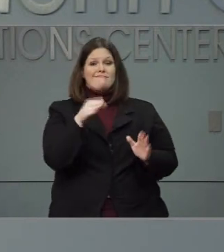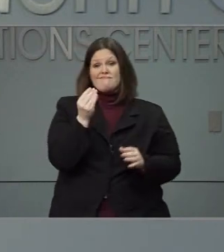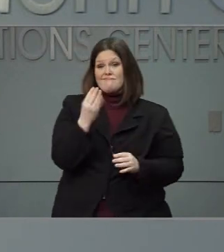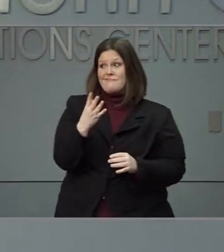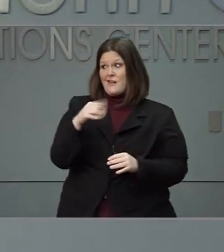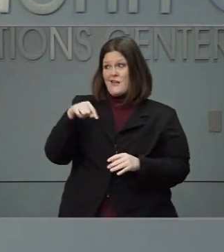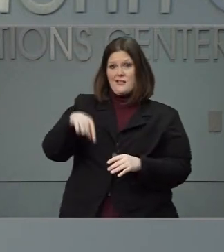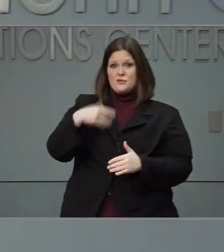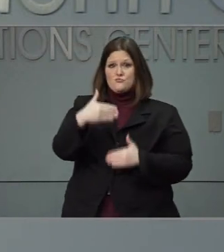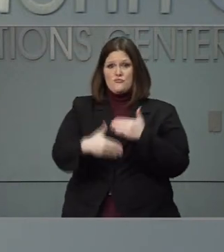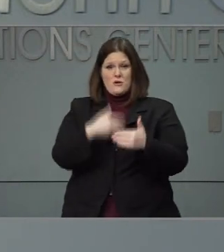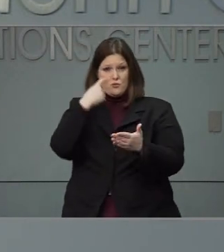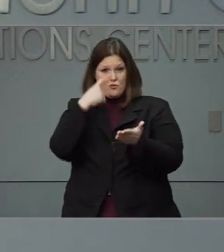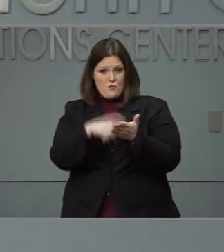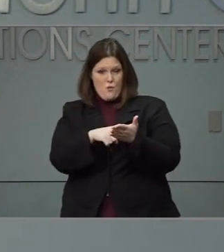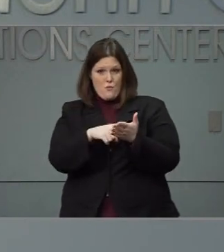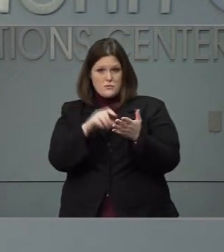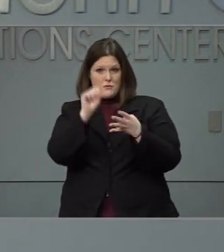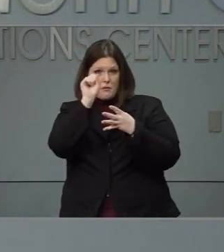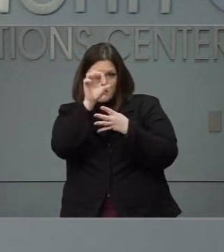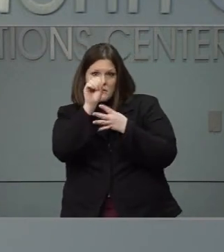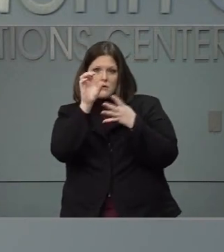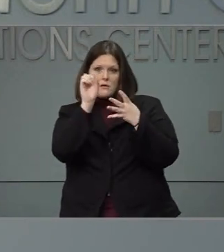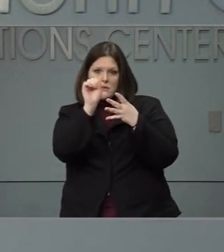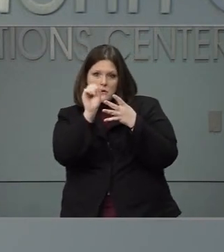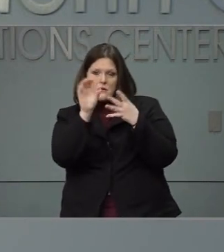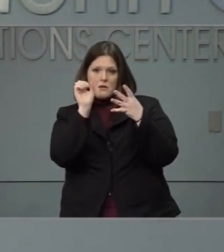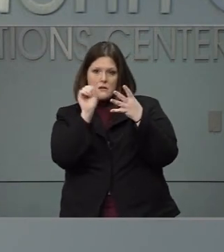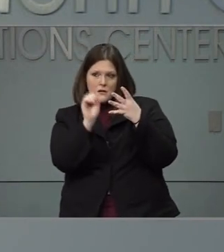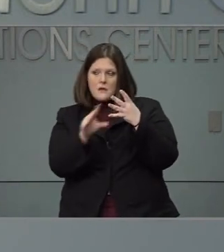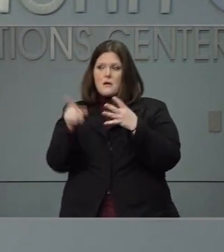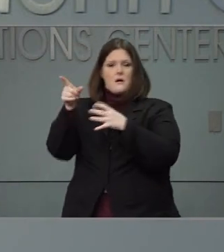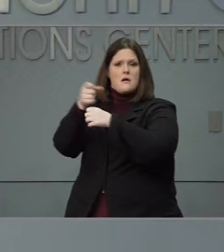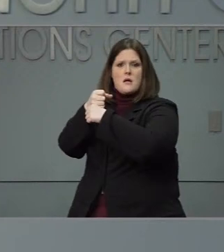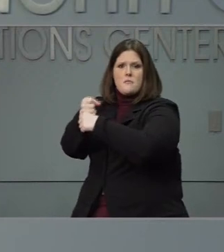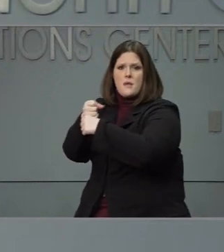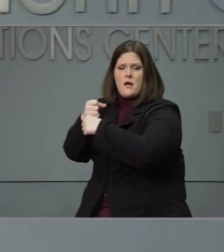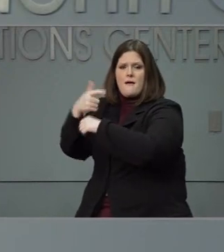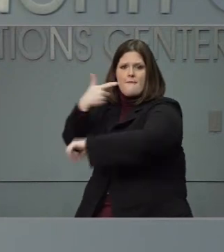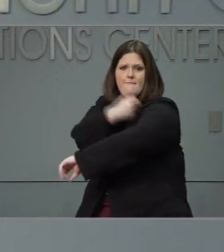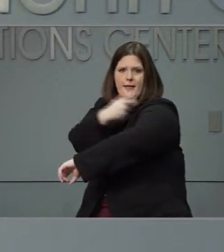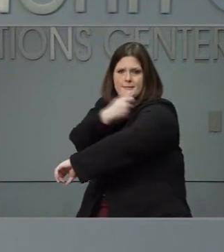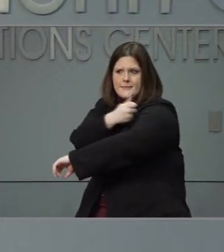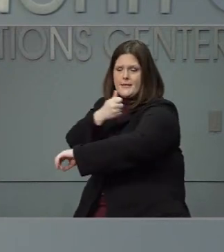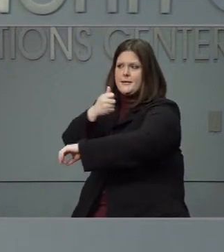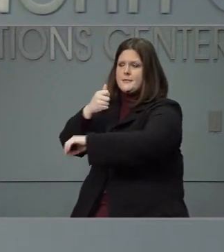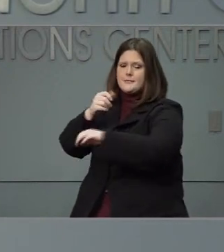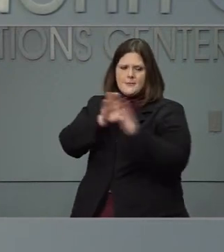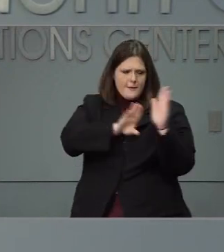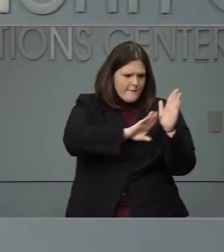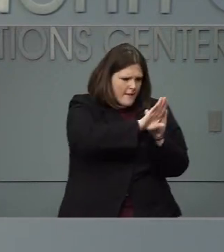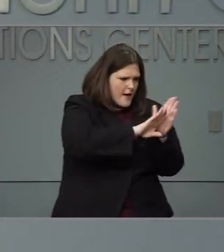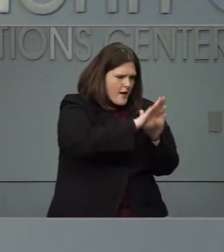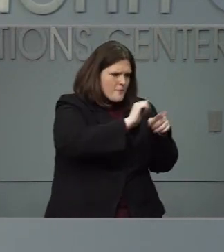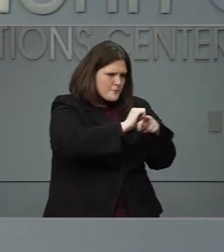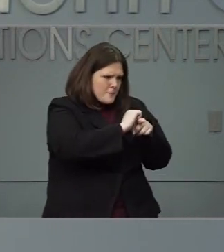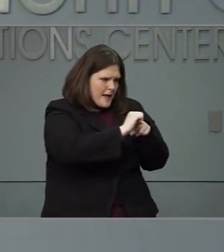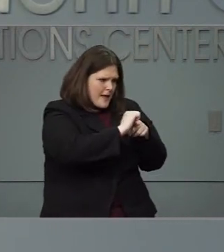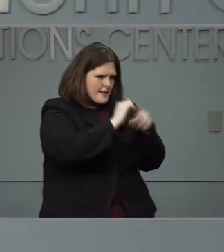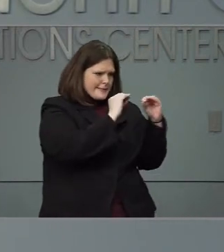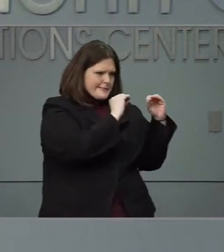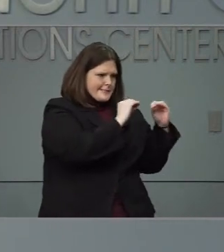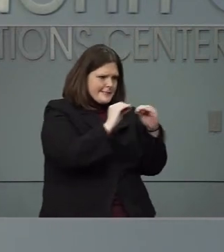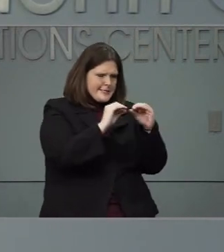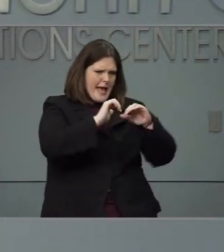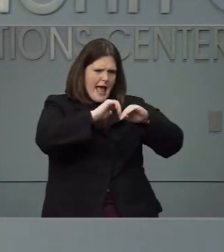process of preparing the vaccines and getting people trained on how to